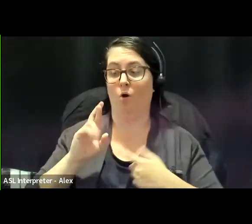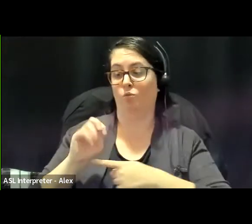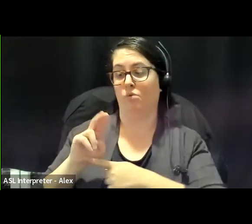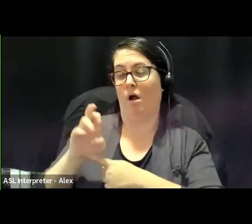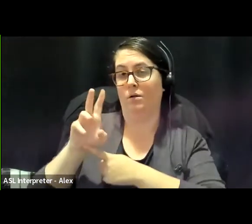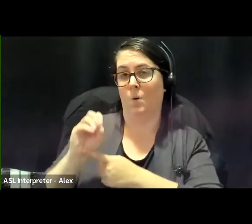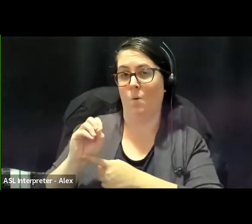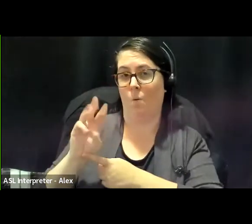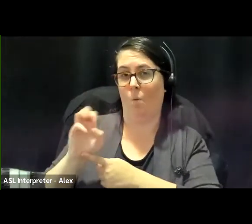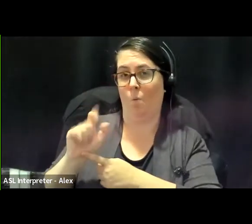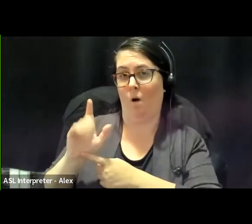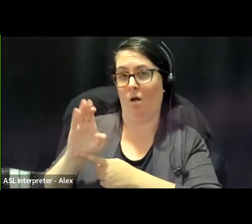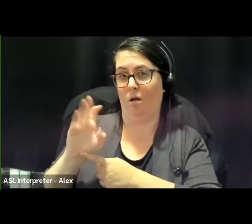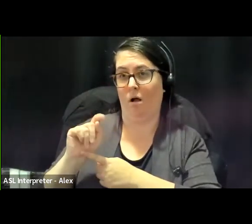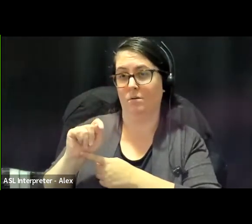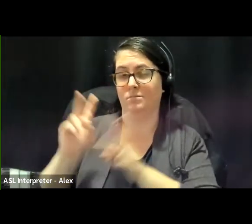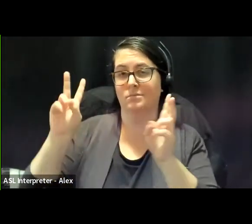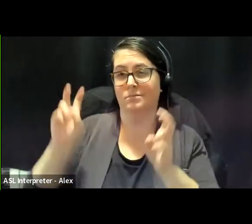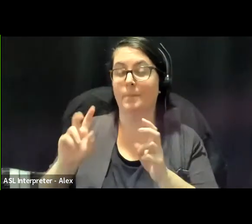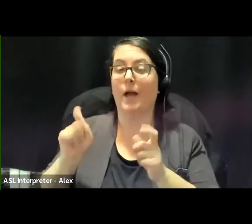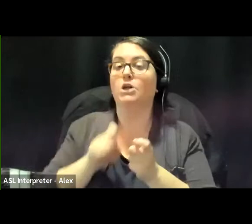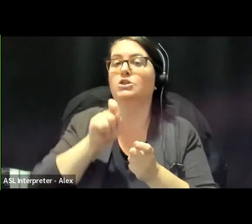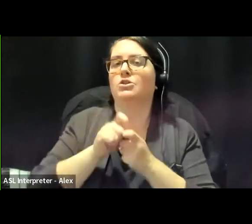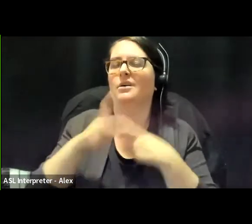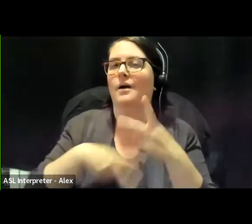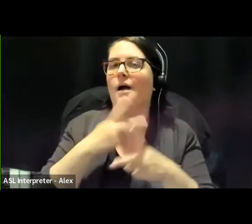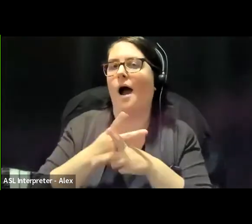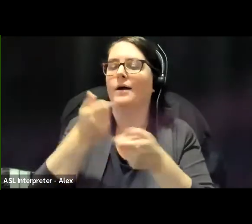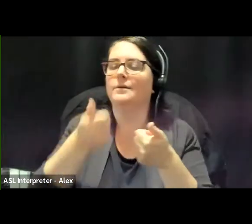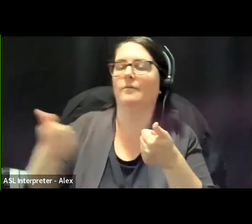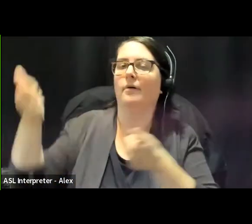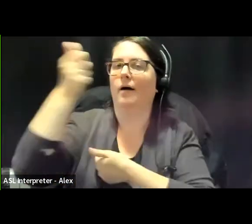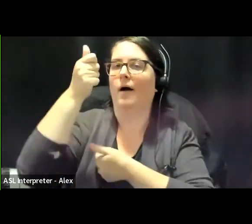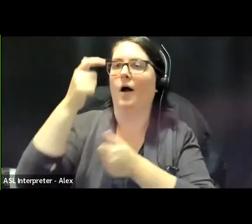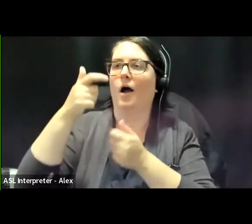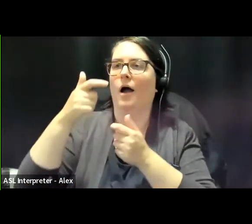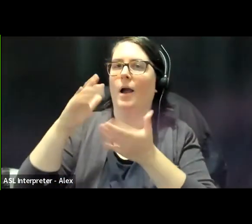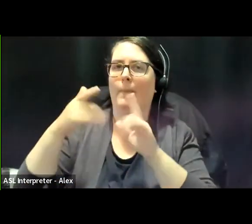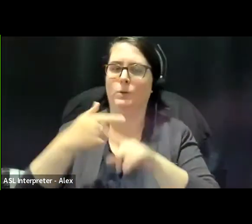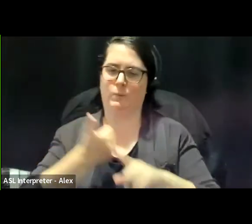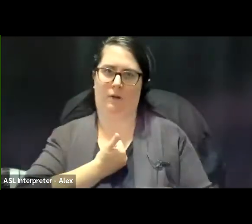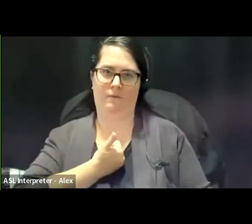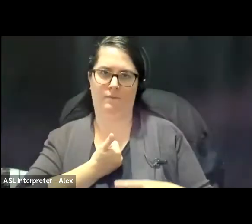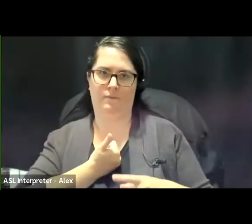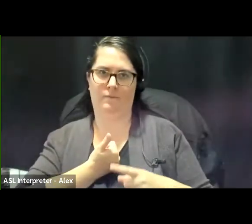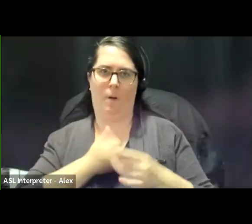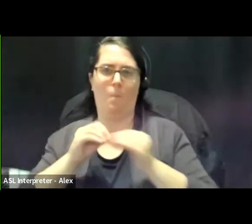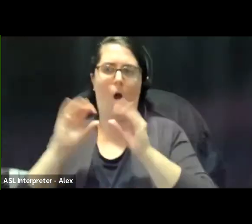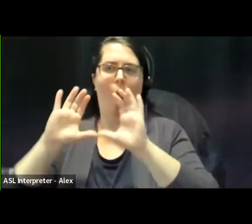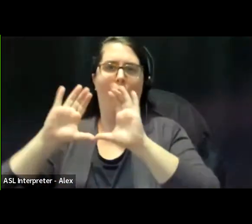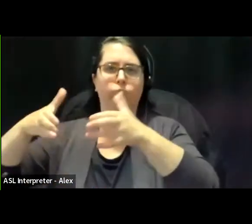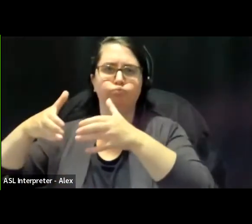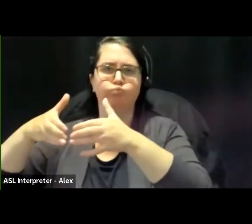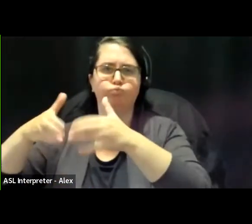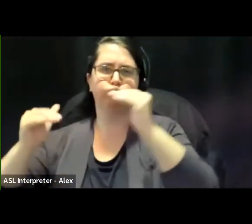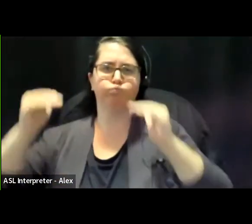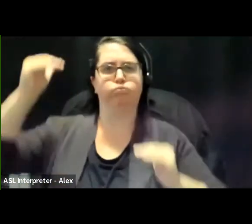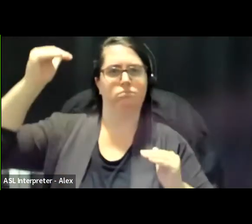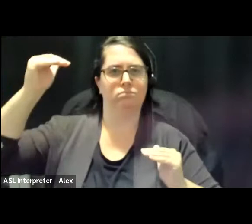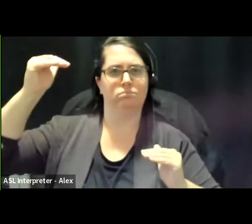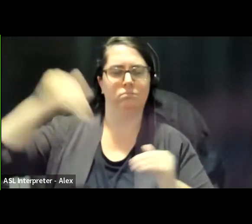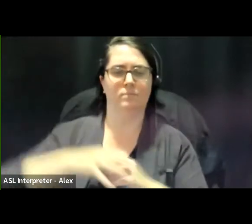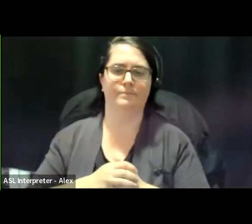say, by a certain kind of sovereignty over self in relation to collective and communal conditions.